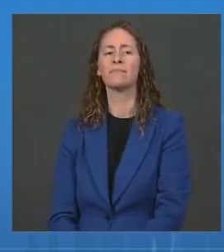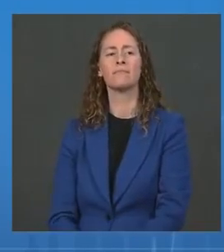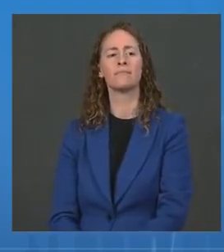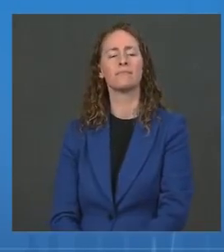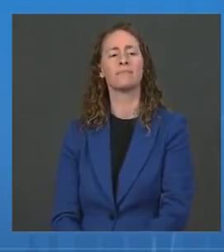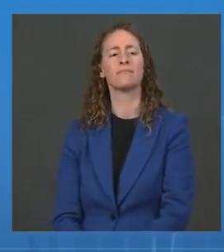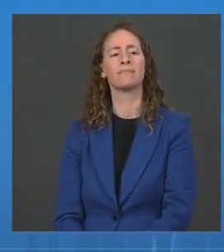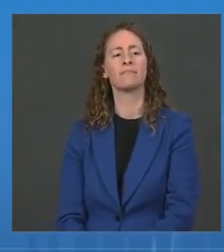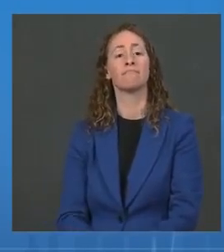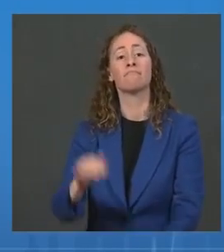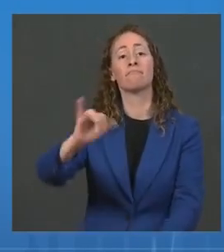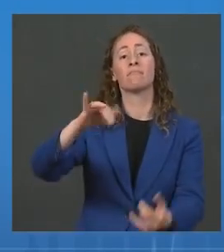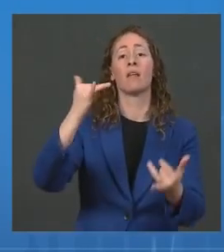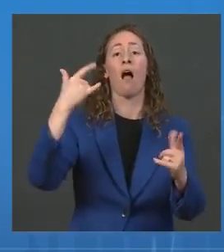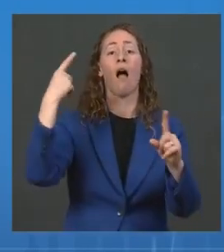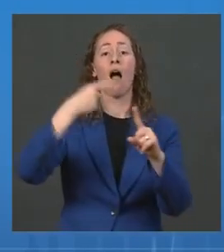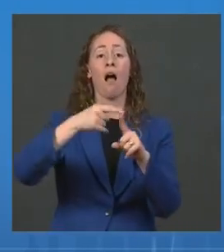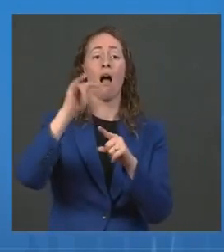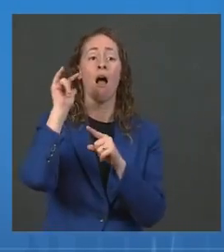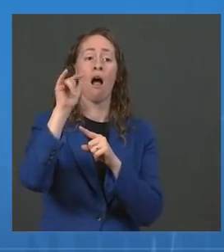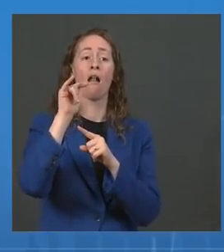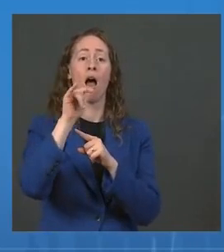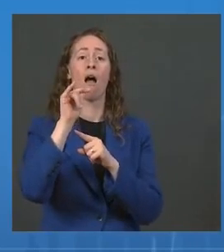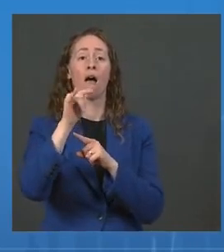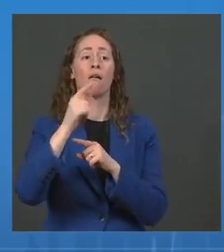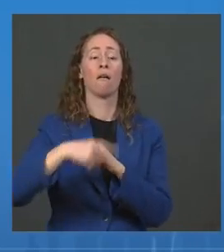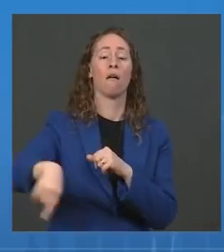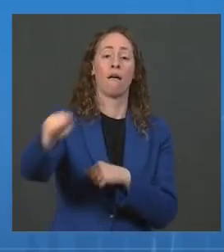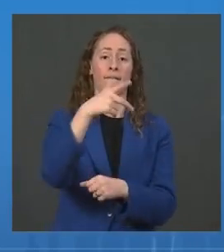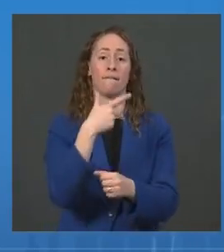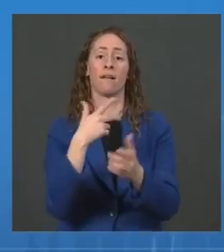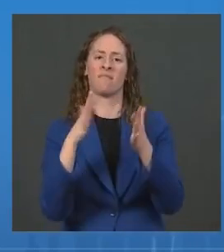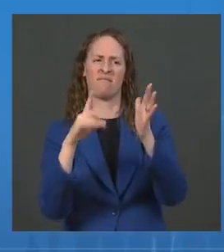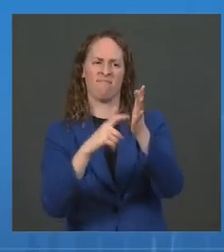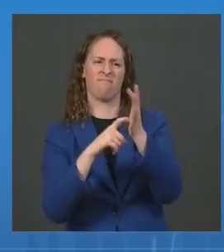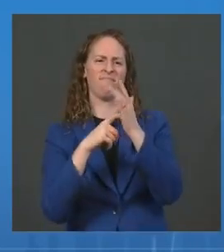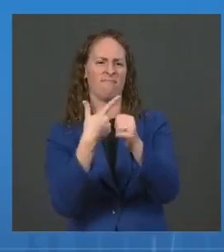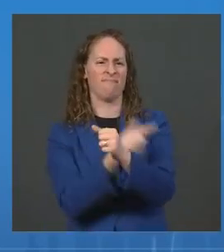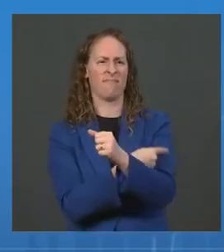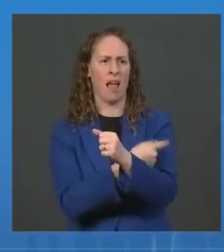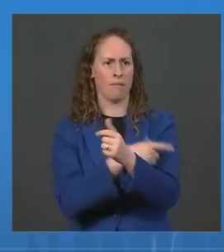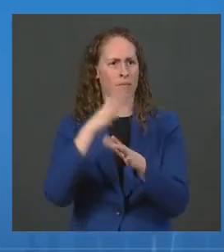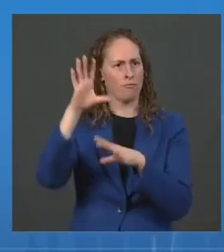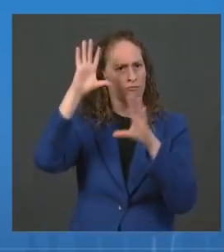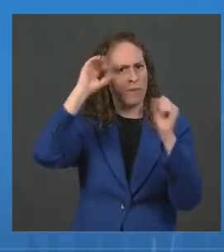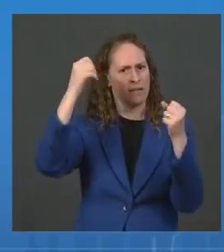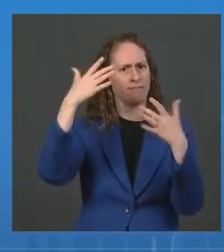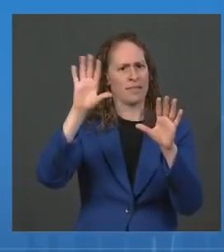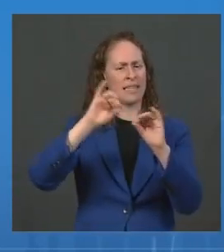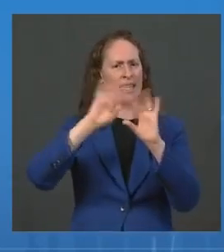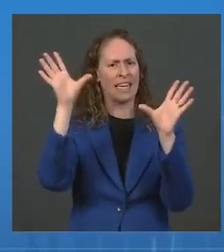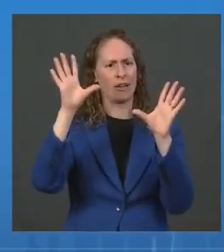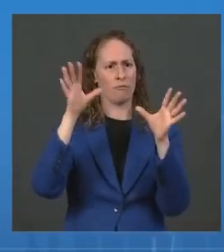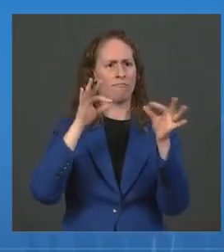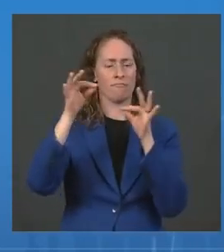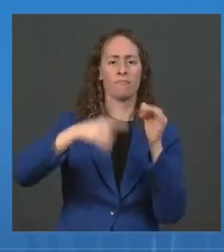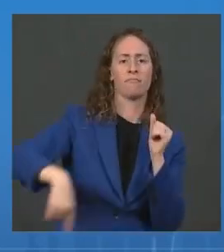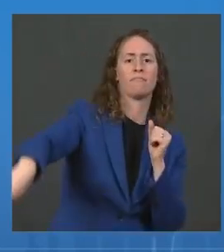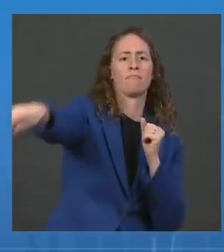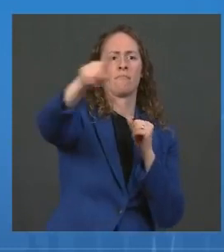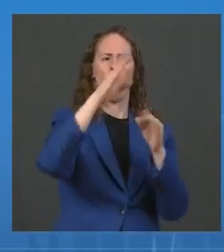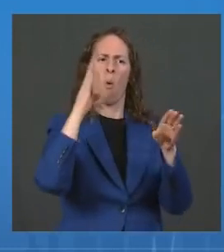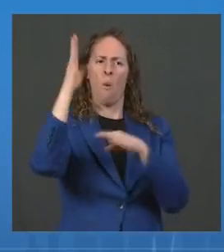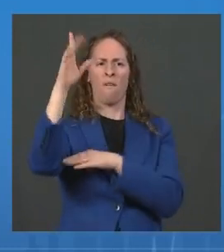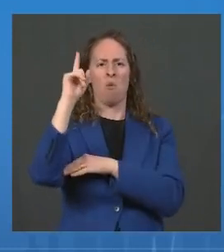first, the vaccination requirements that the President laid out yesterday will affect about 100 million American workers.